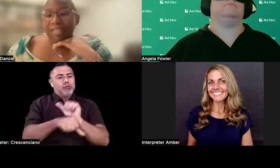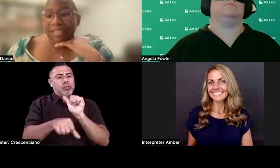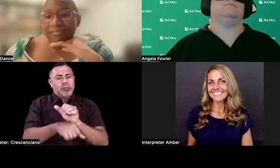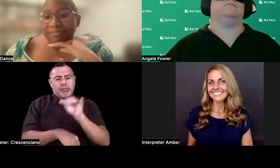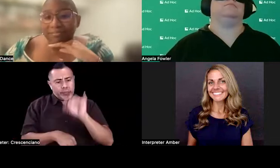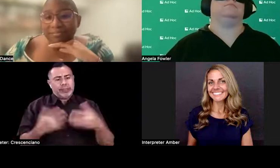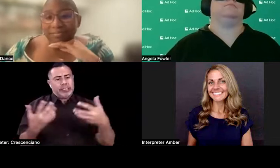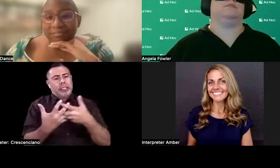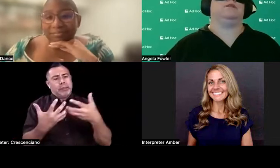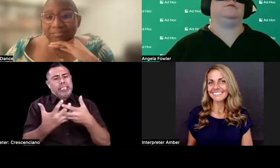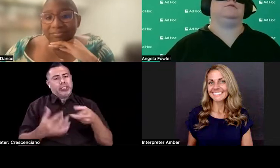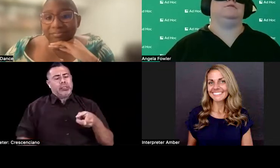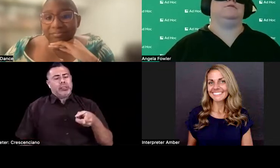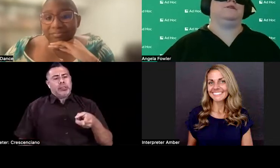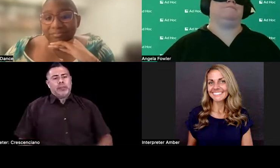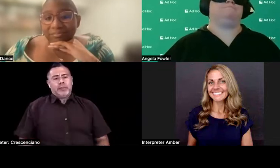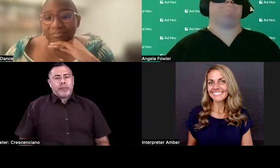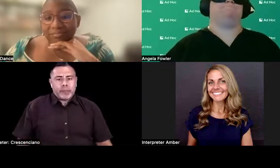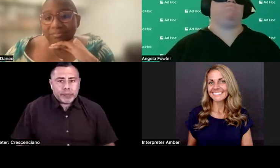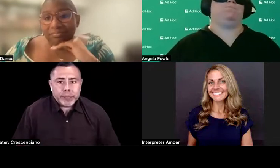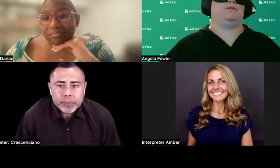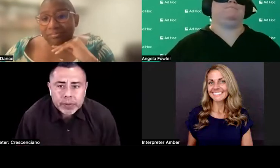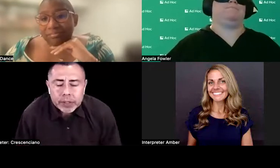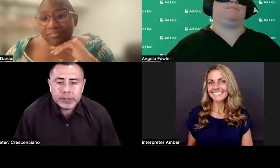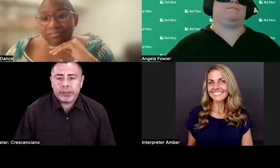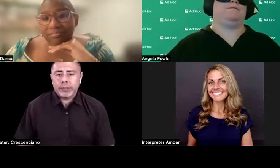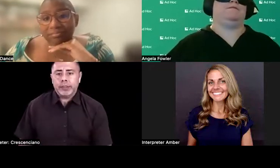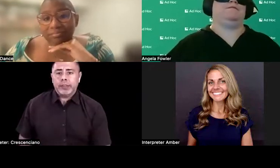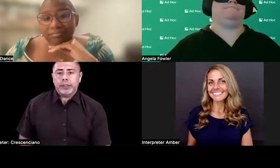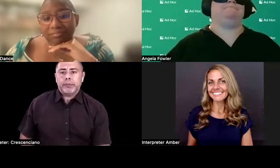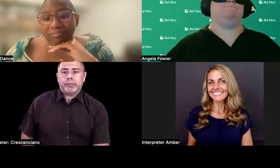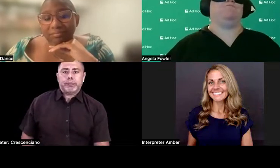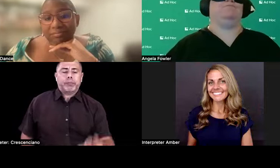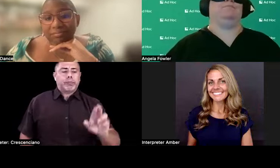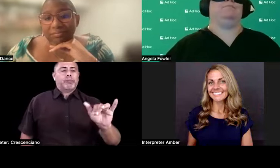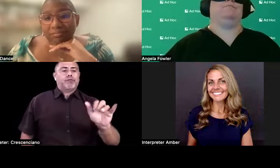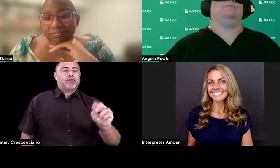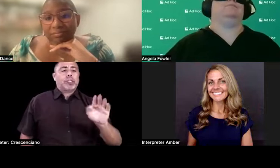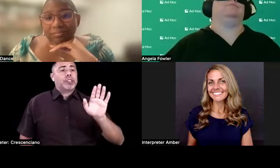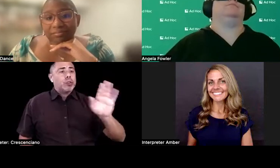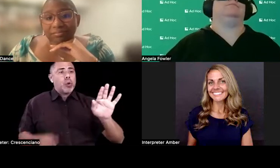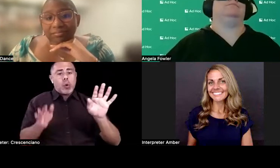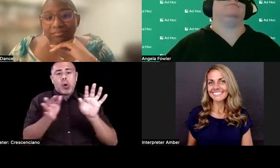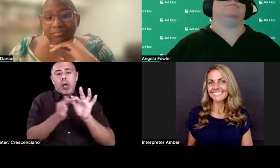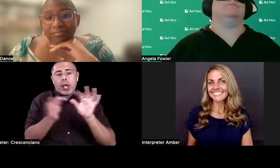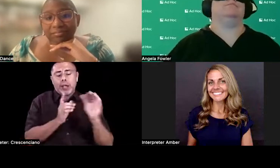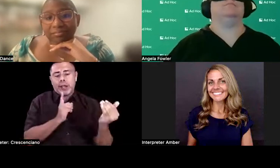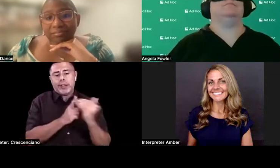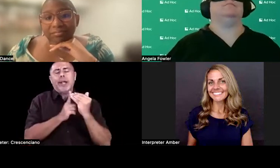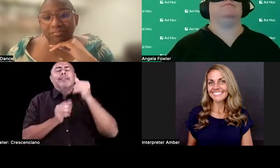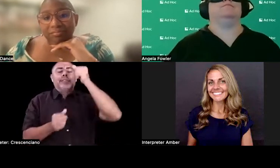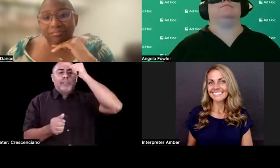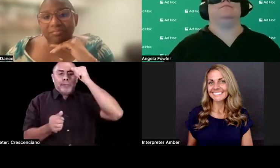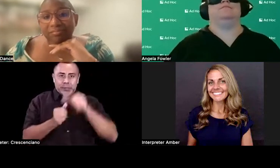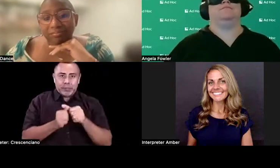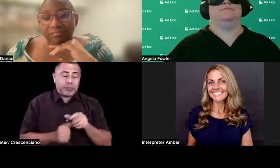And I think there's one, one thing, uh, Jacob, that your comment reminded me of, and that is you were talking about corporations and organizations that hire